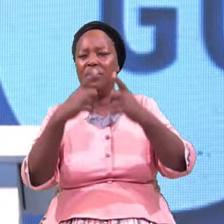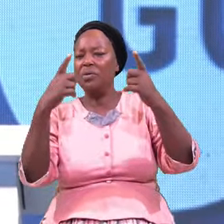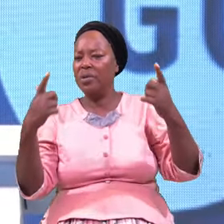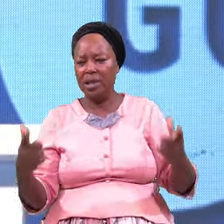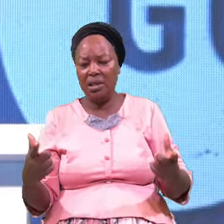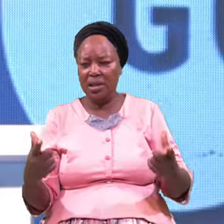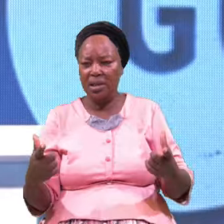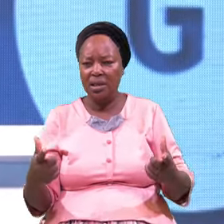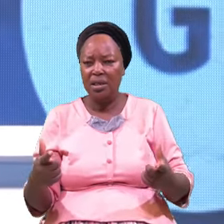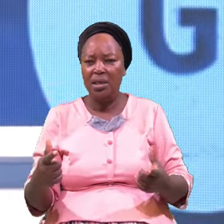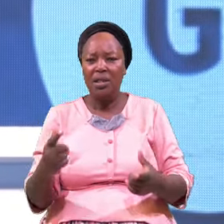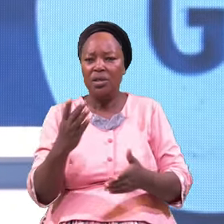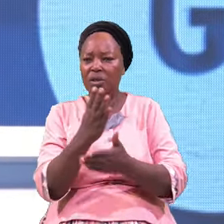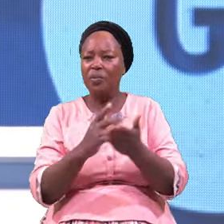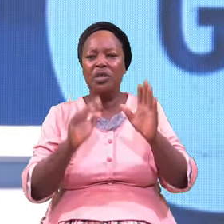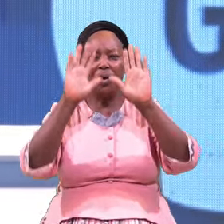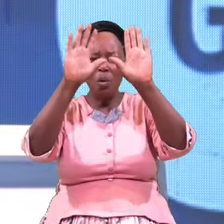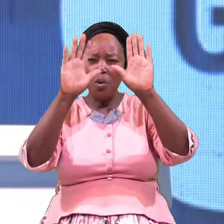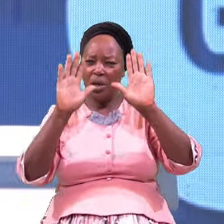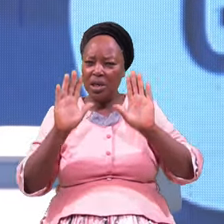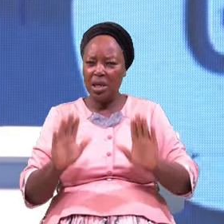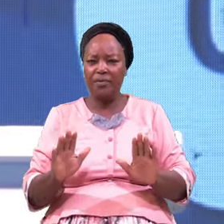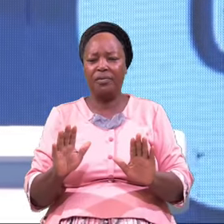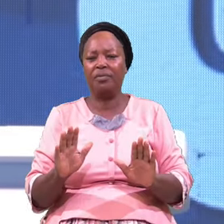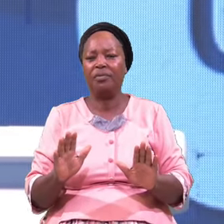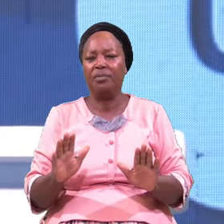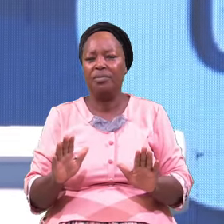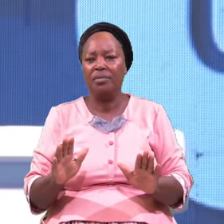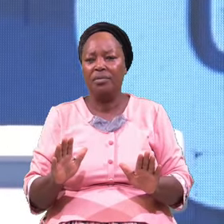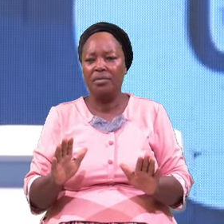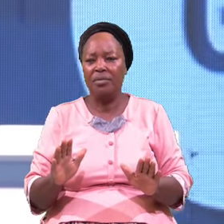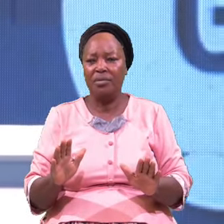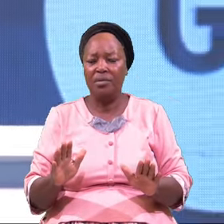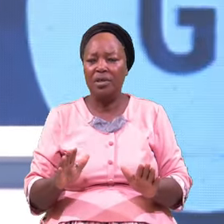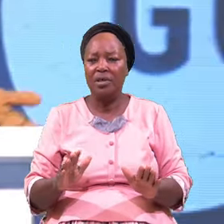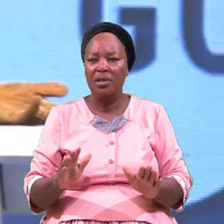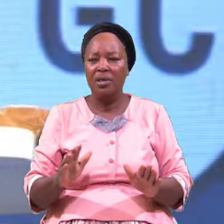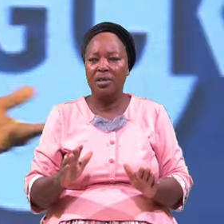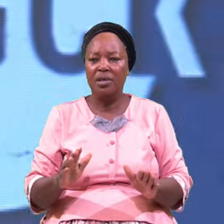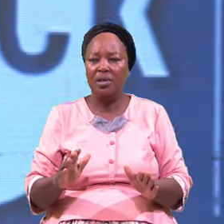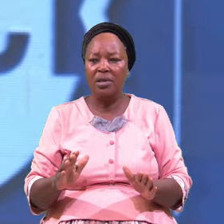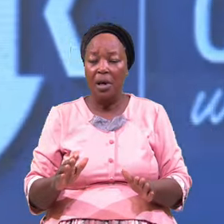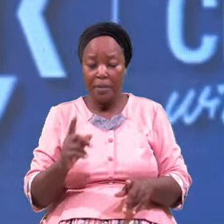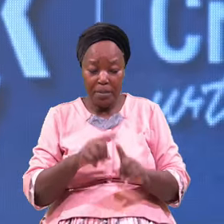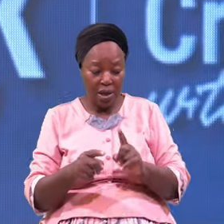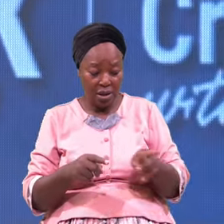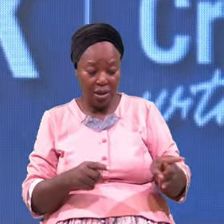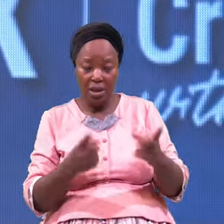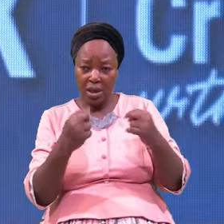Something Undeniable But he Came With